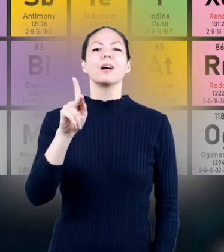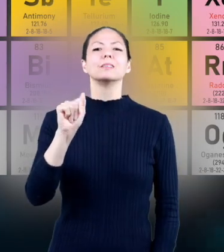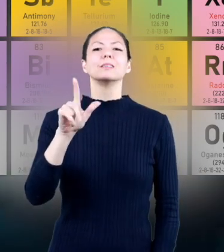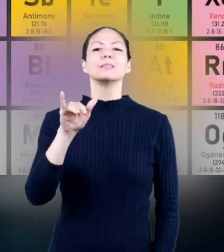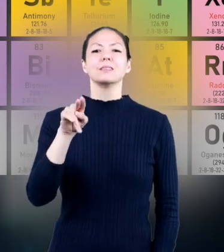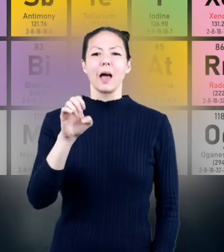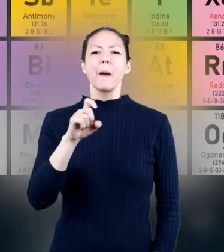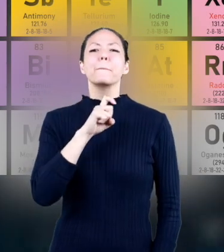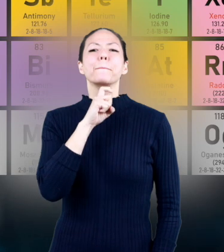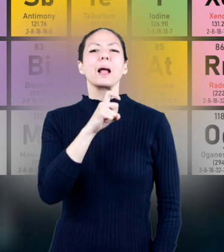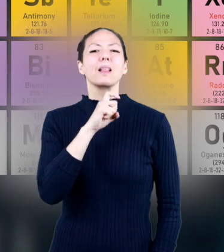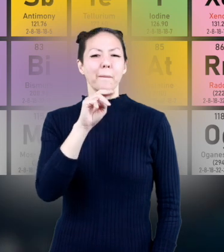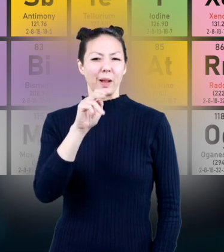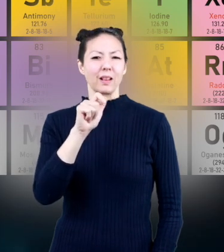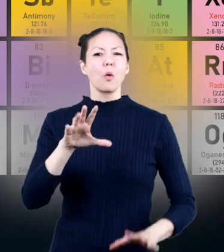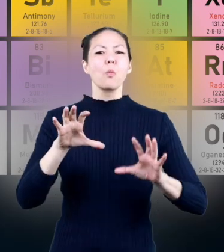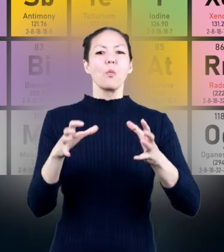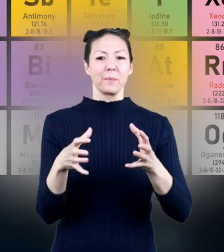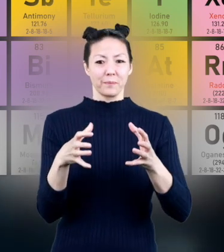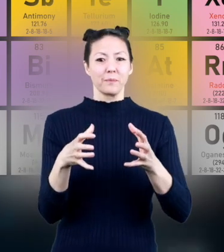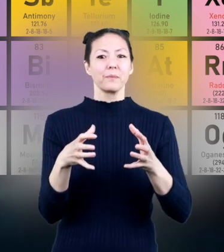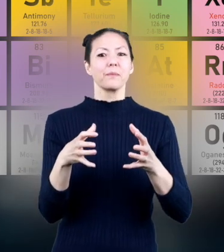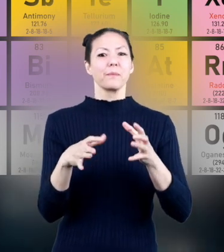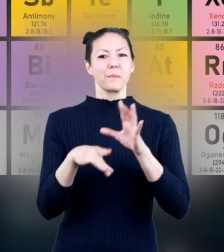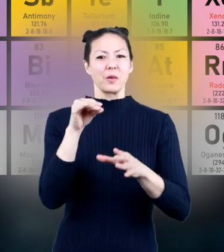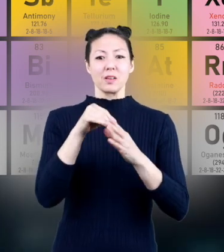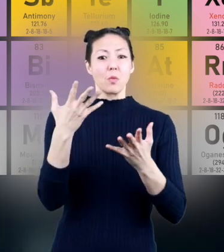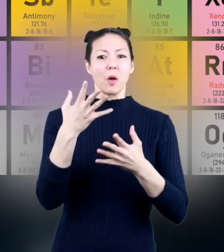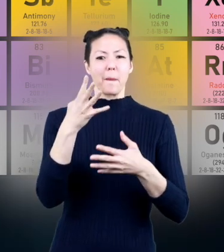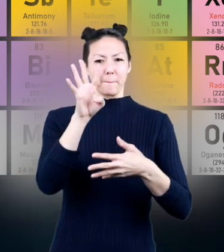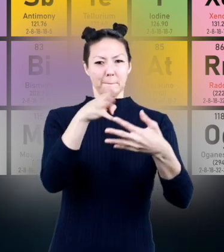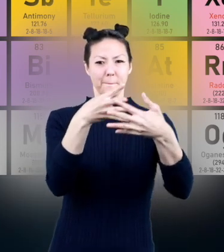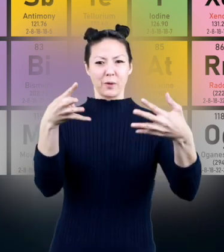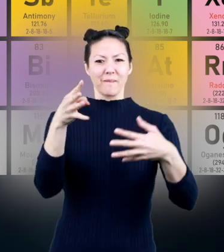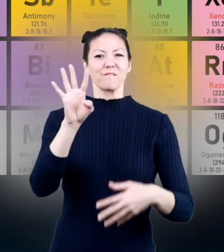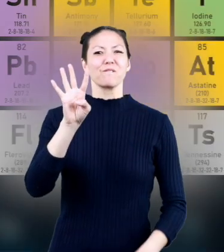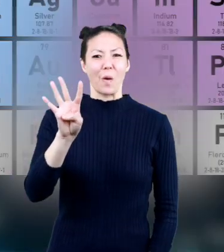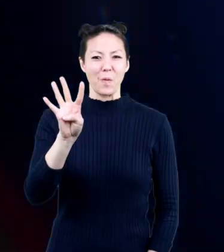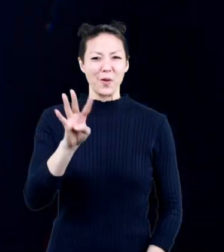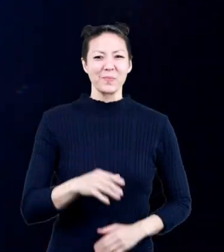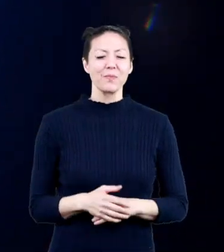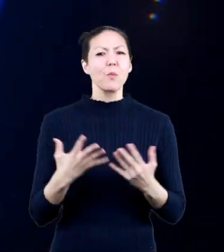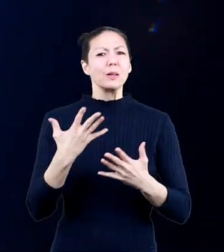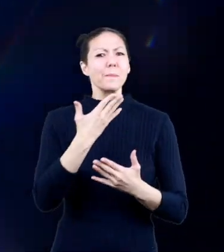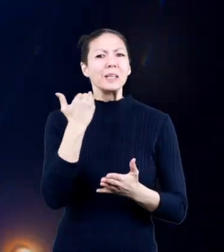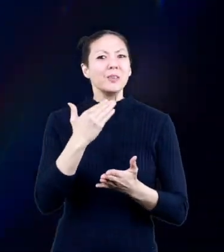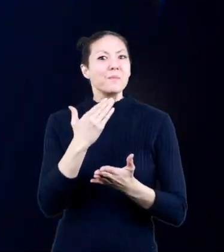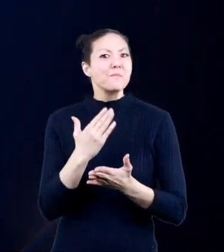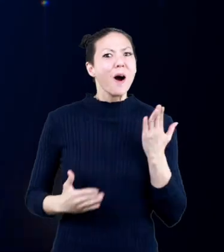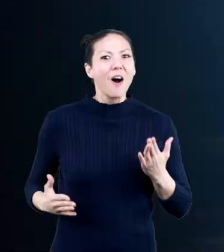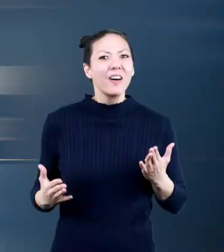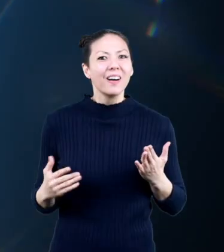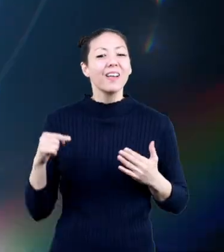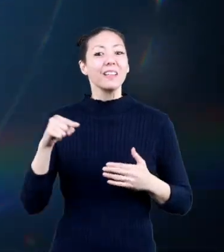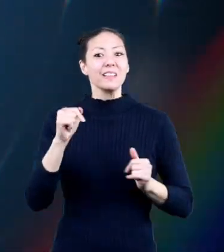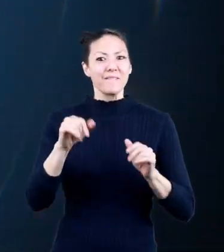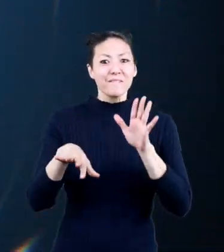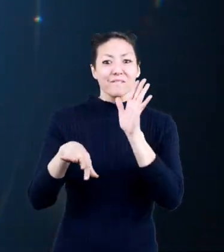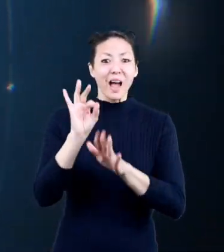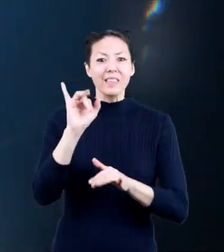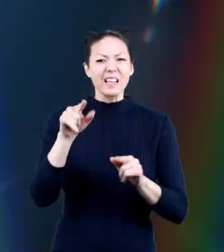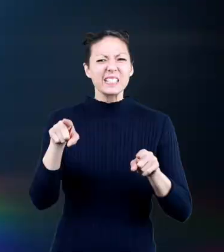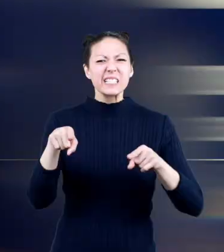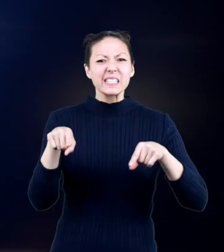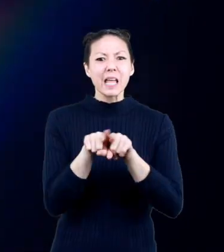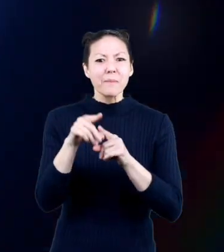the alkali metals group and can be found in period 4. the best part we can find